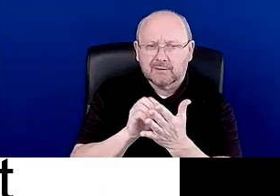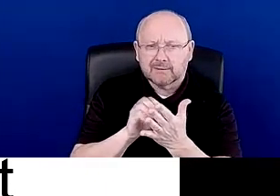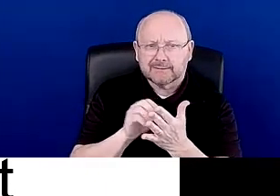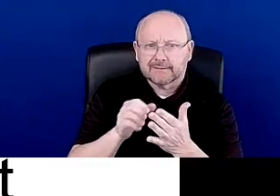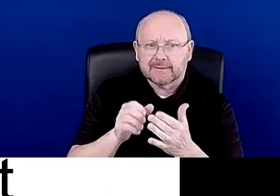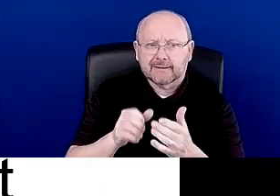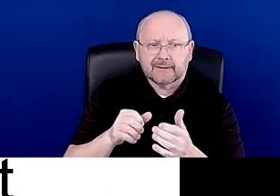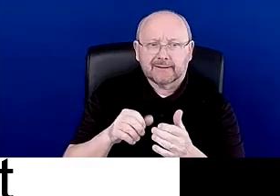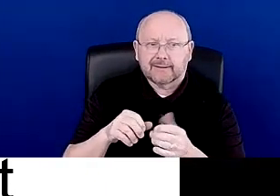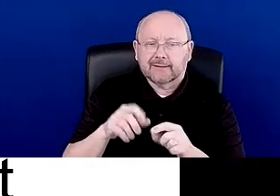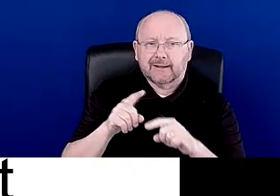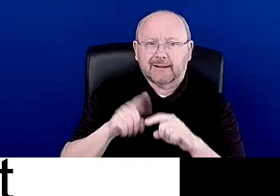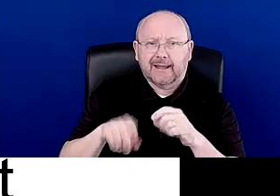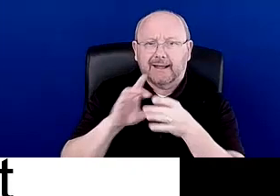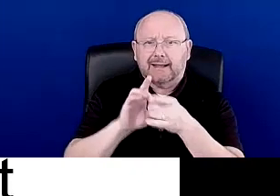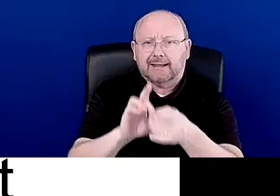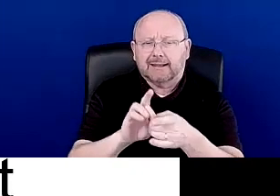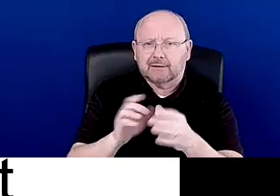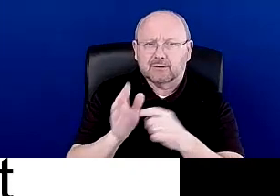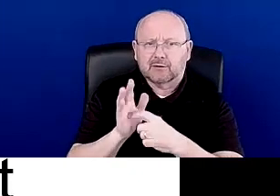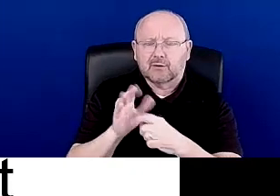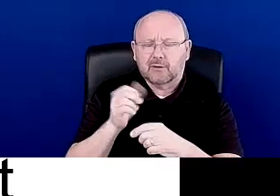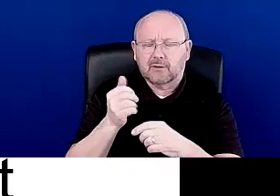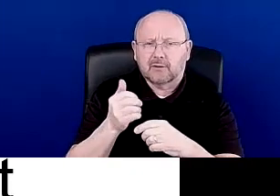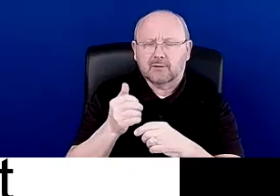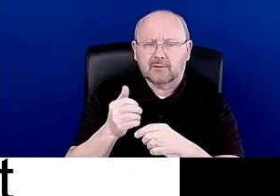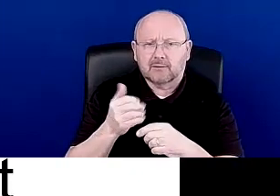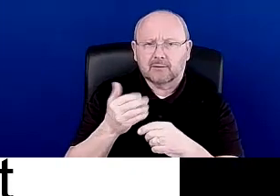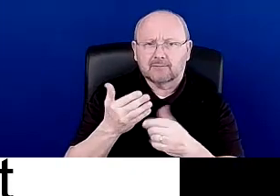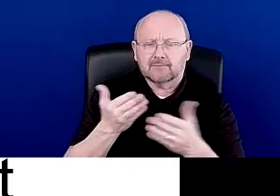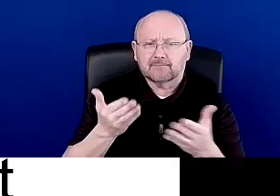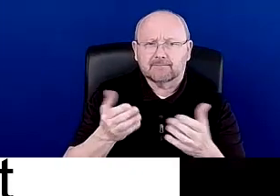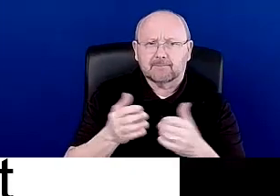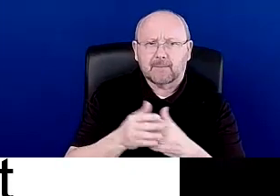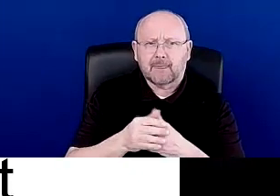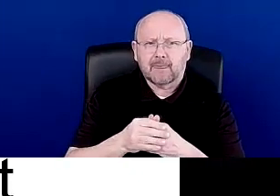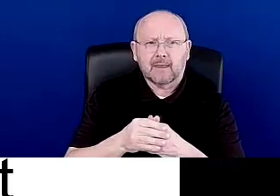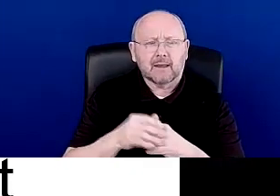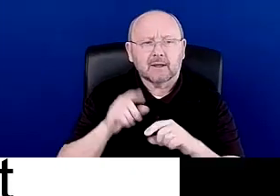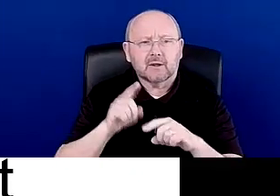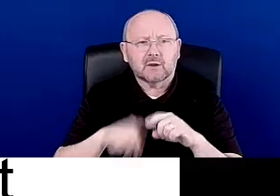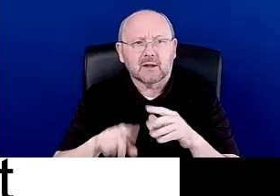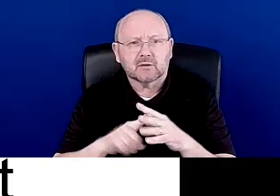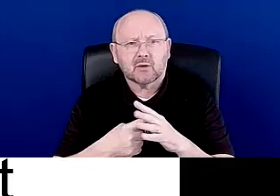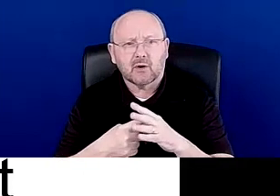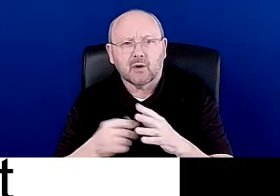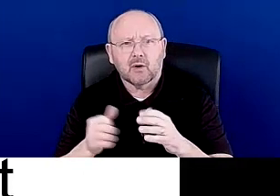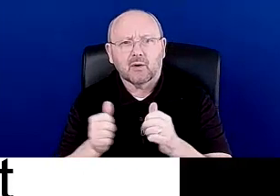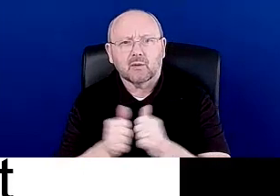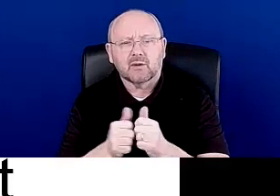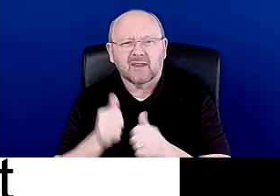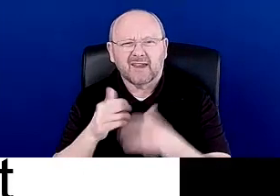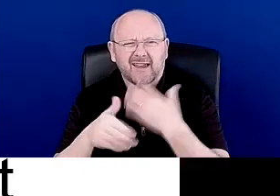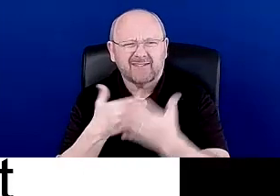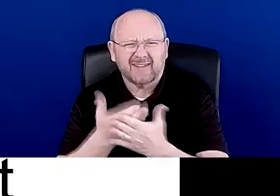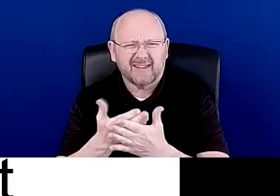to them. Um, but, um, you can, you don't have to start with a full on replacement of your entire textbook.